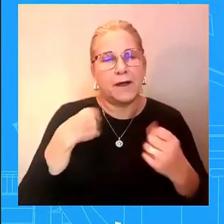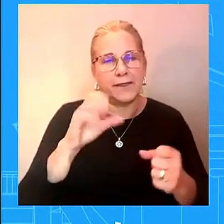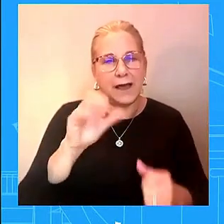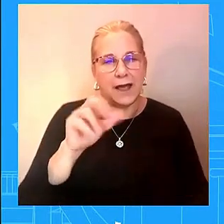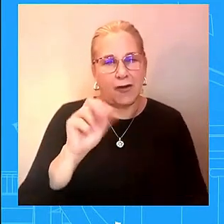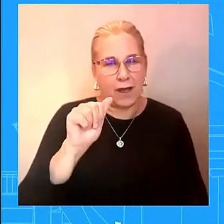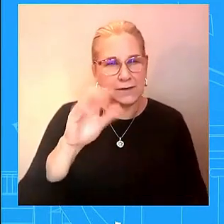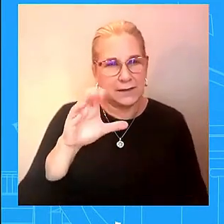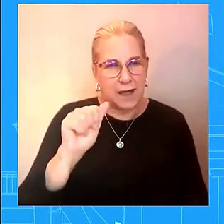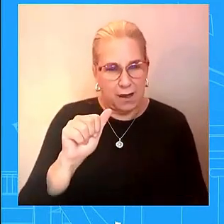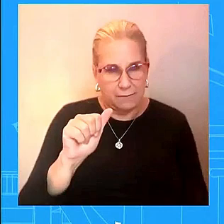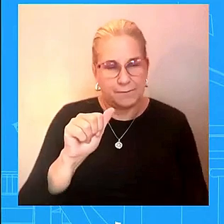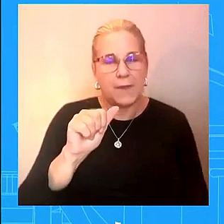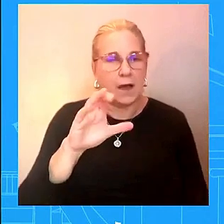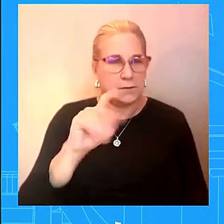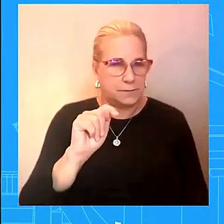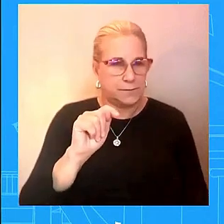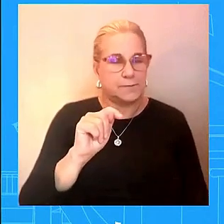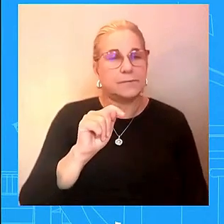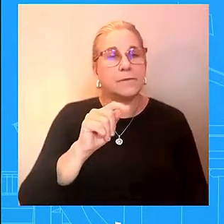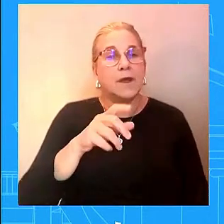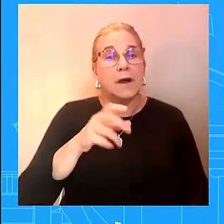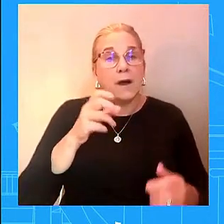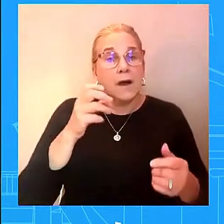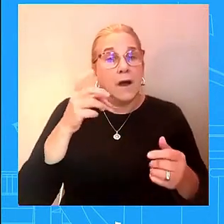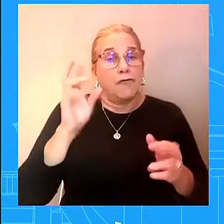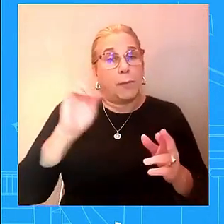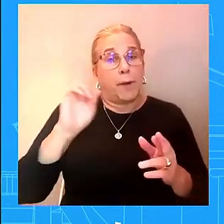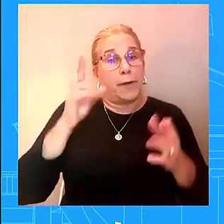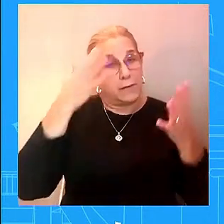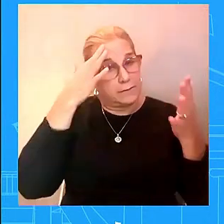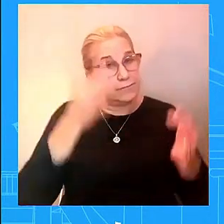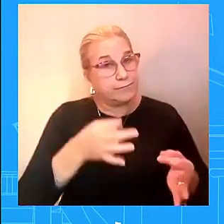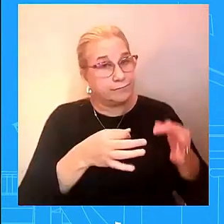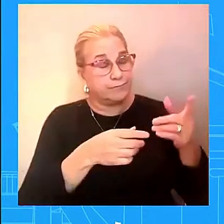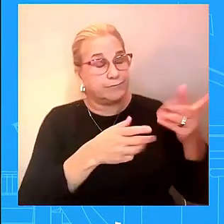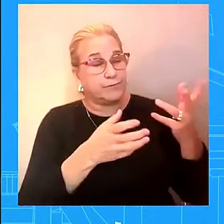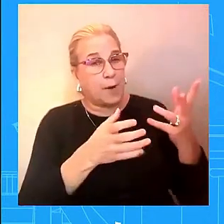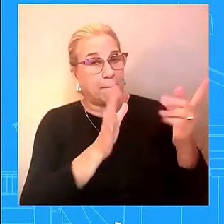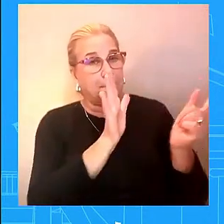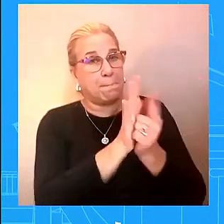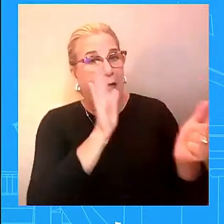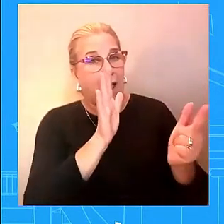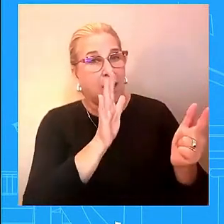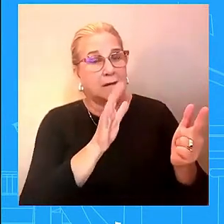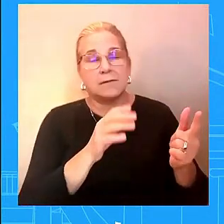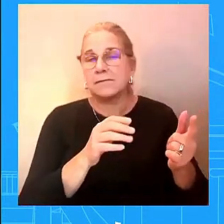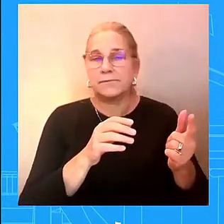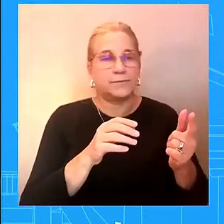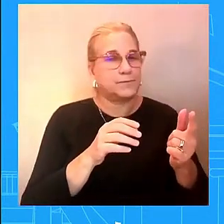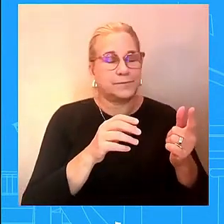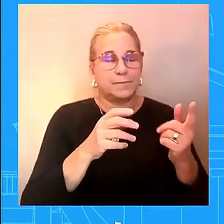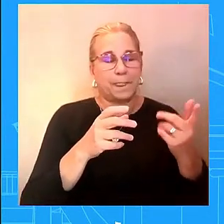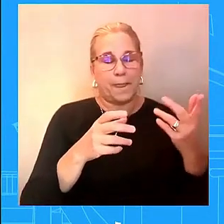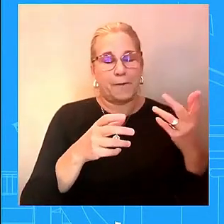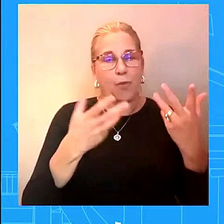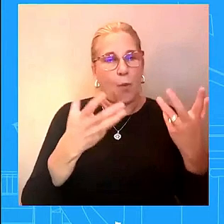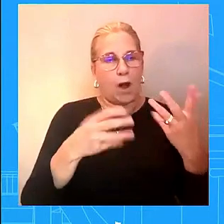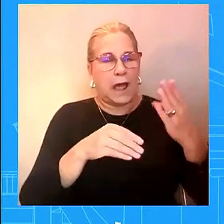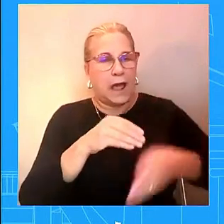birth control the fund federal programs that help women access access contraception